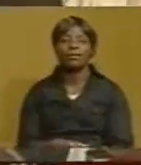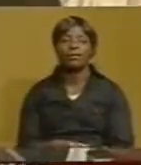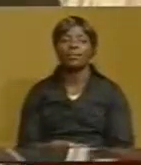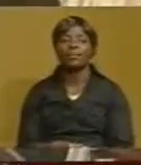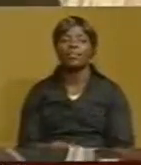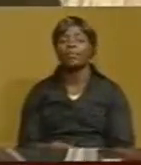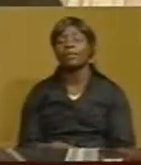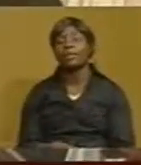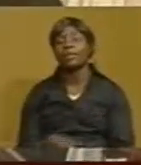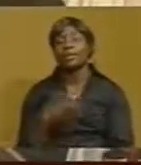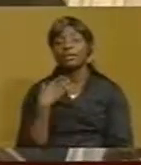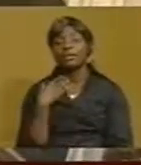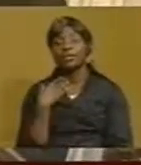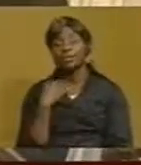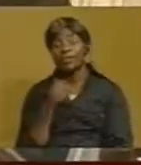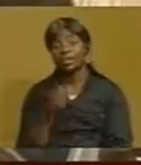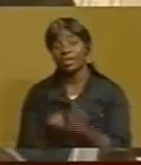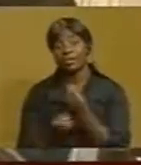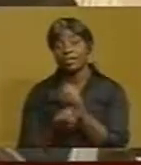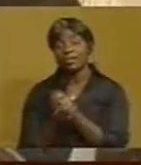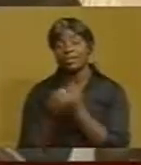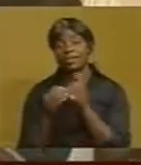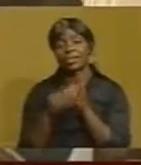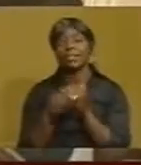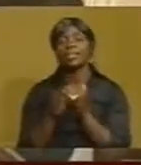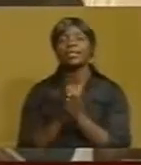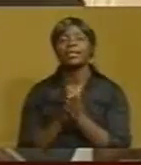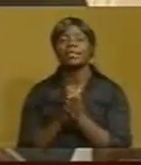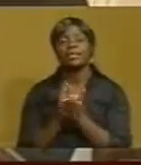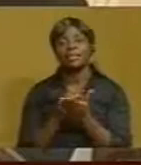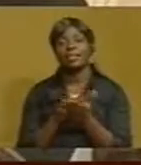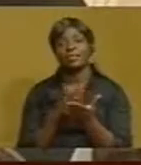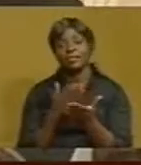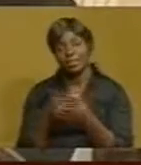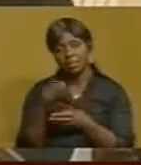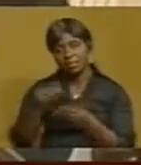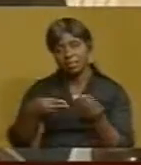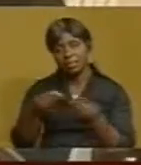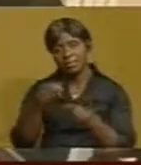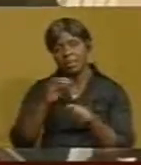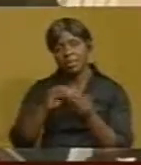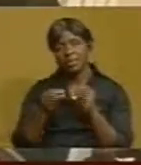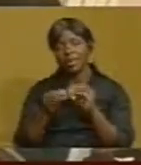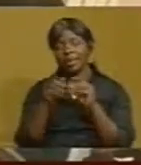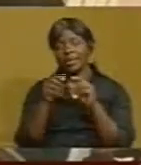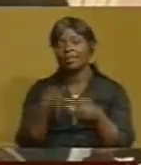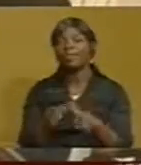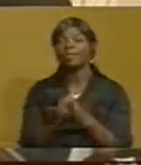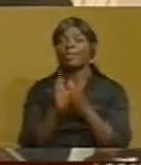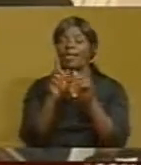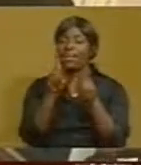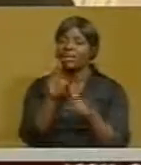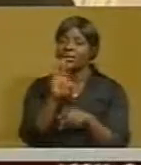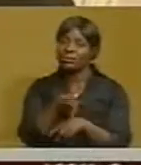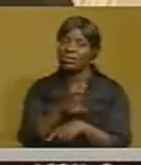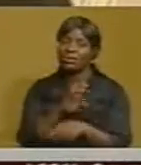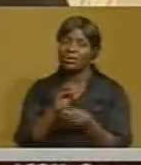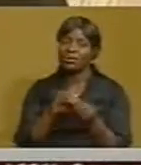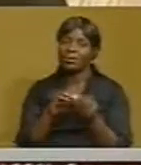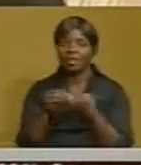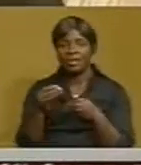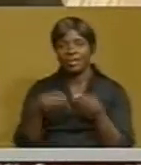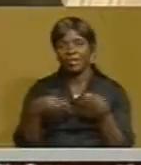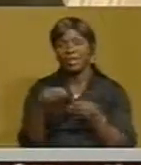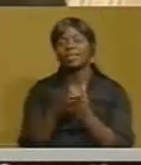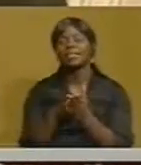applaud HTD again for its investments in the country and let me urge you all that time has